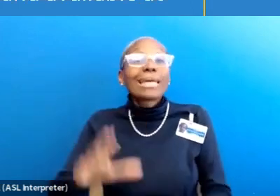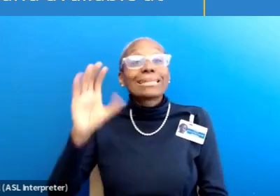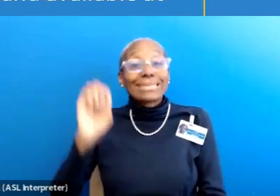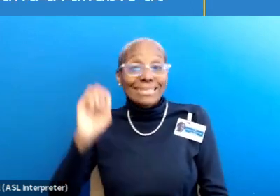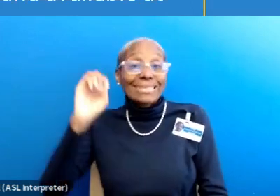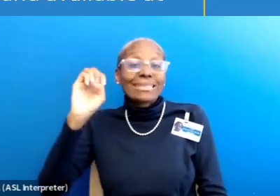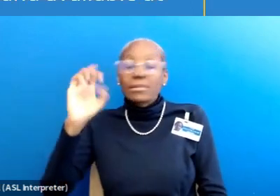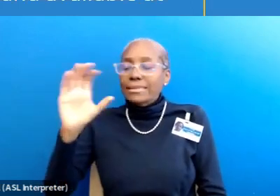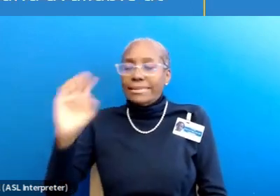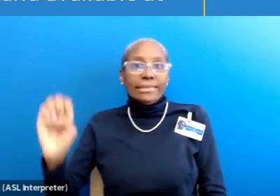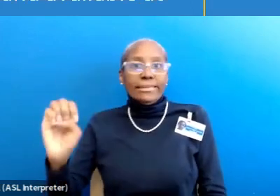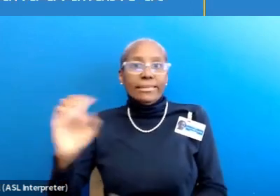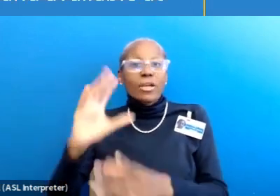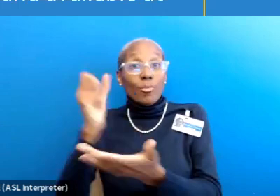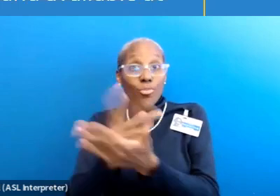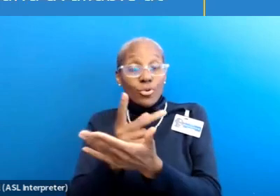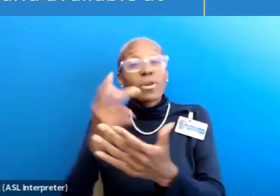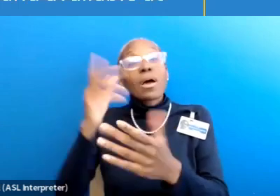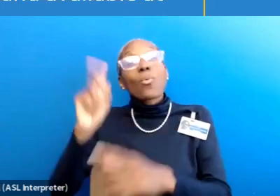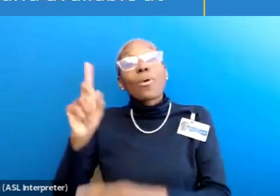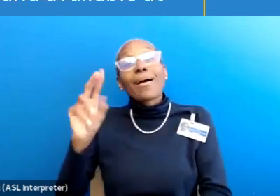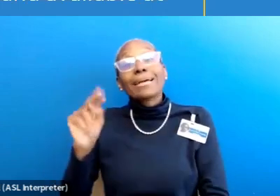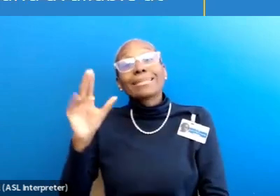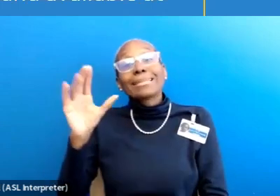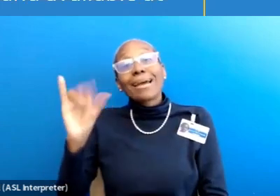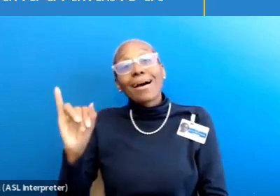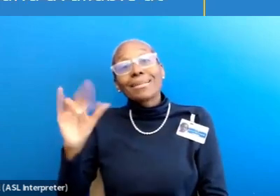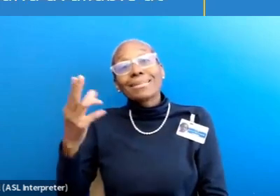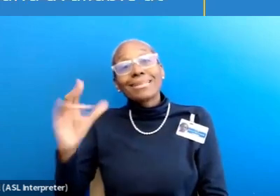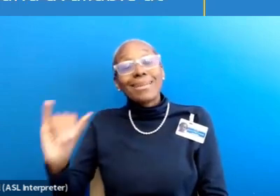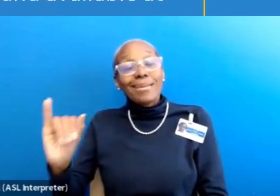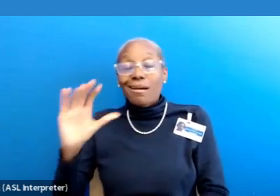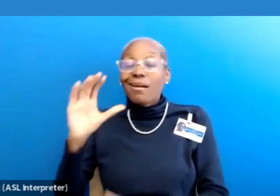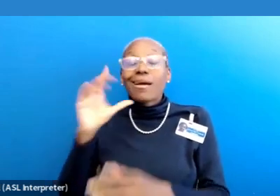and available at NCIHC.org, and it can refine your practice.